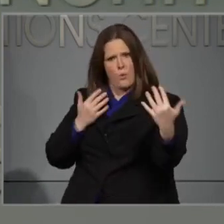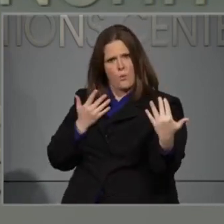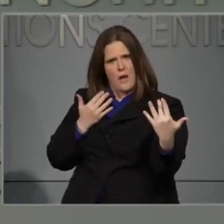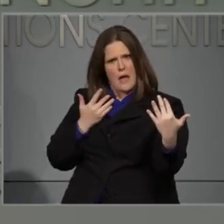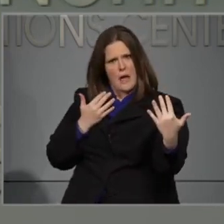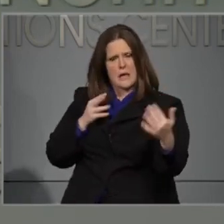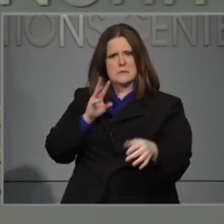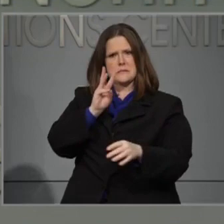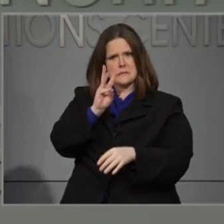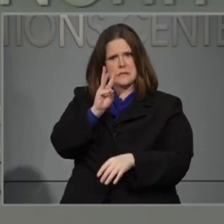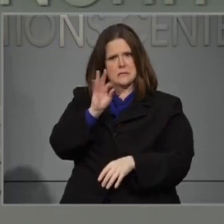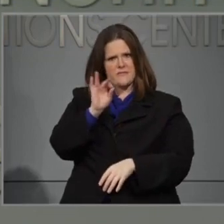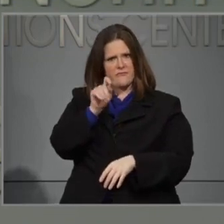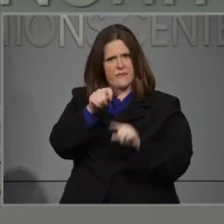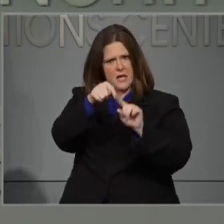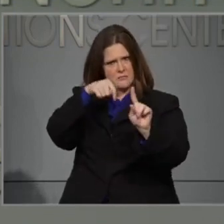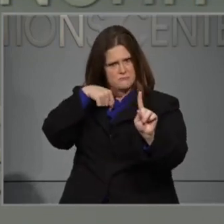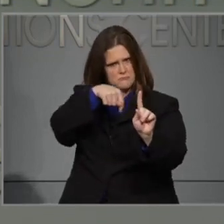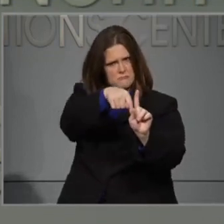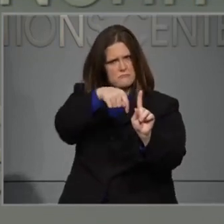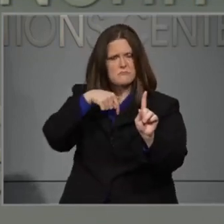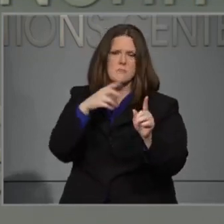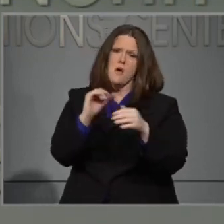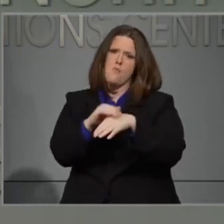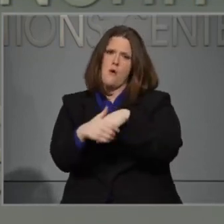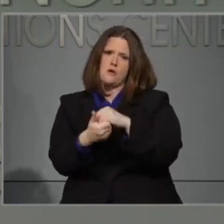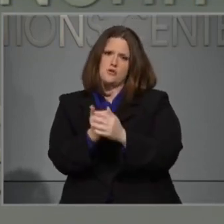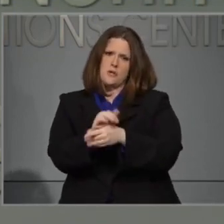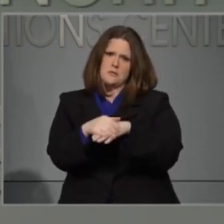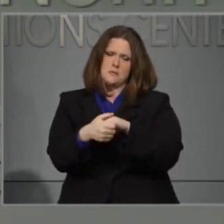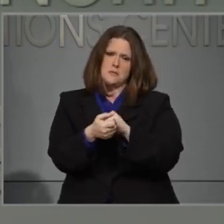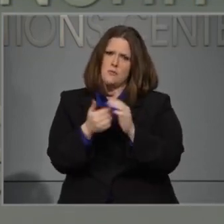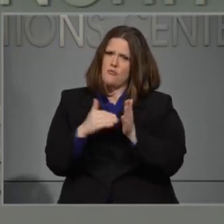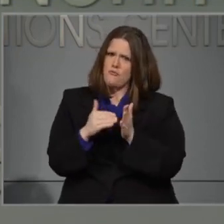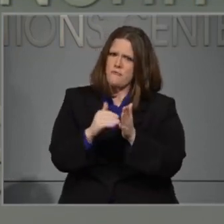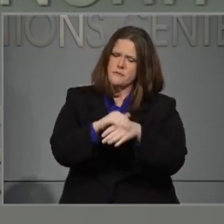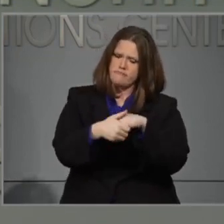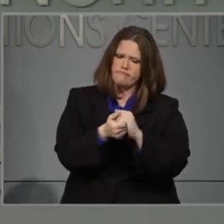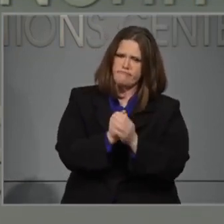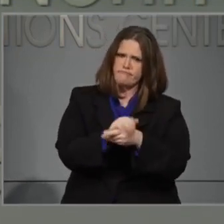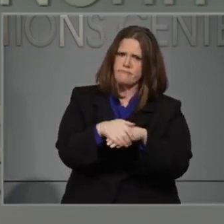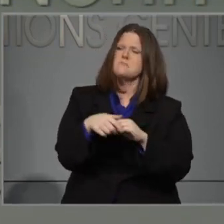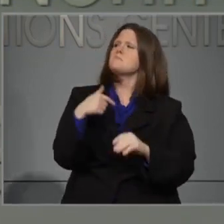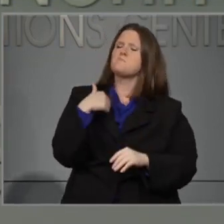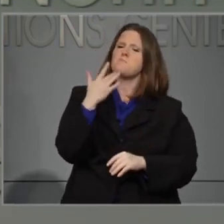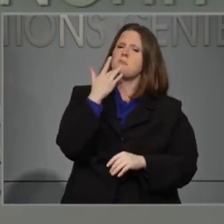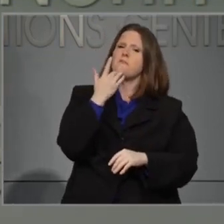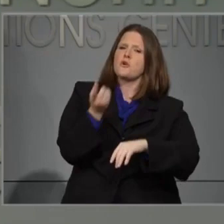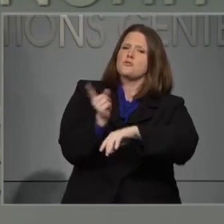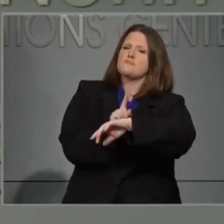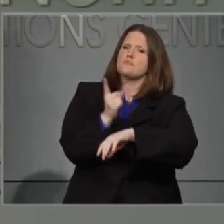and wash your hands frequently. But let me turn it over to Dr. Cohen for a further response.